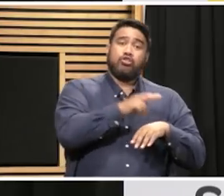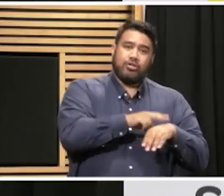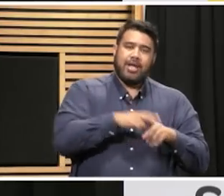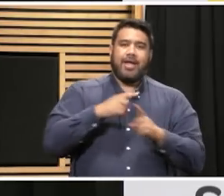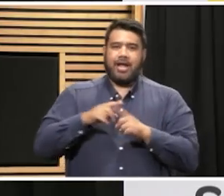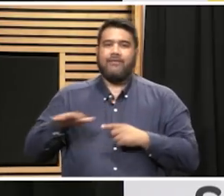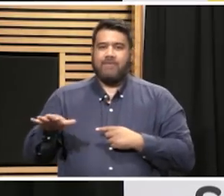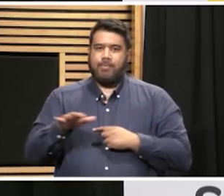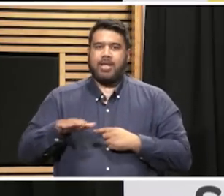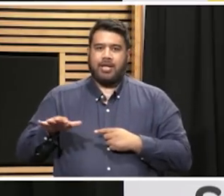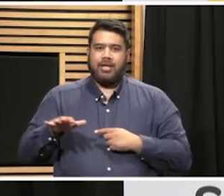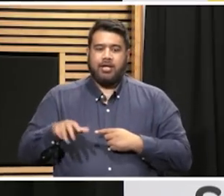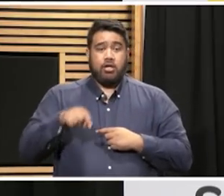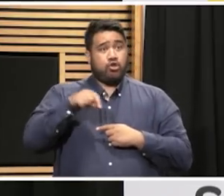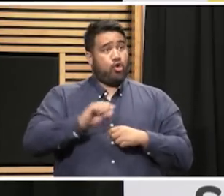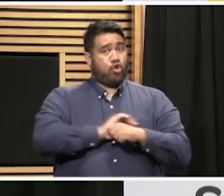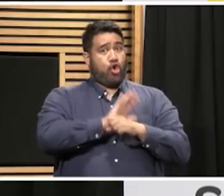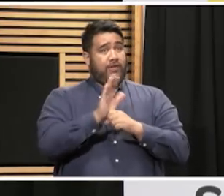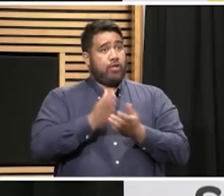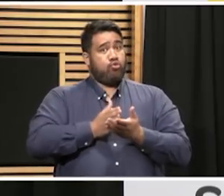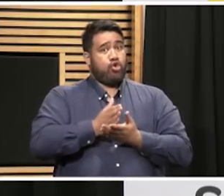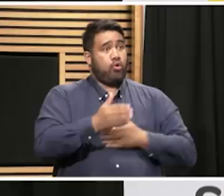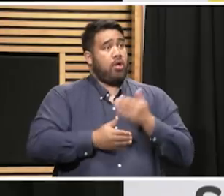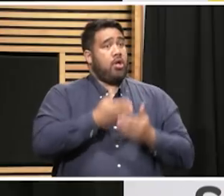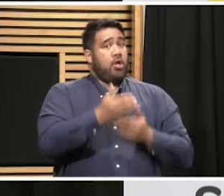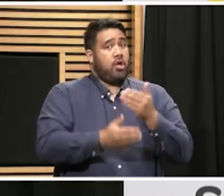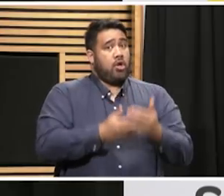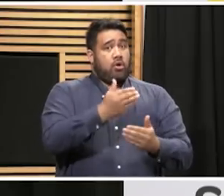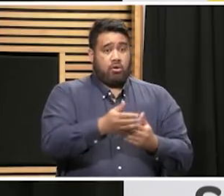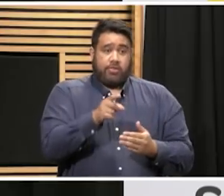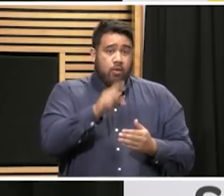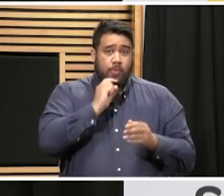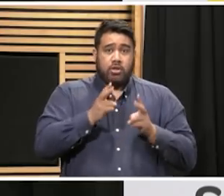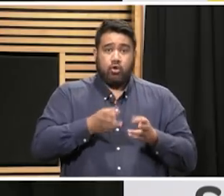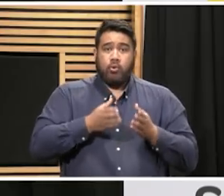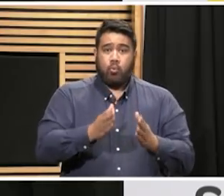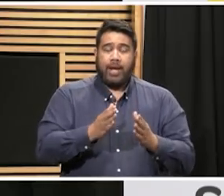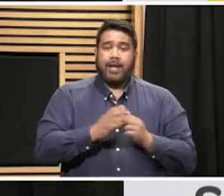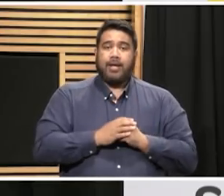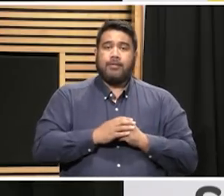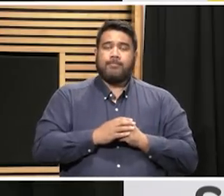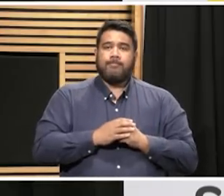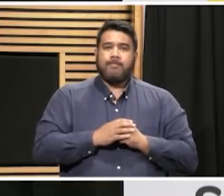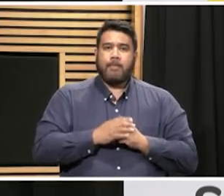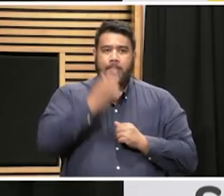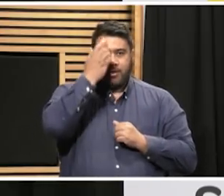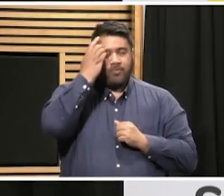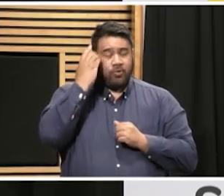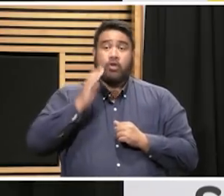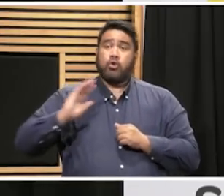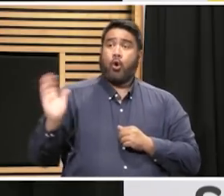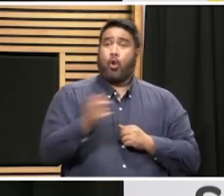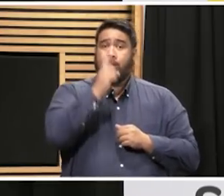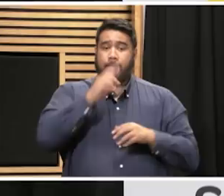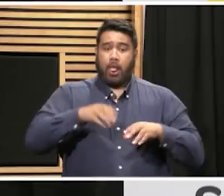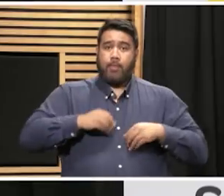as we go through this COVID-19 experience. There's nothing unusual about that. So, not every person who gets COVID-19